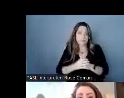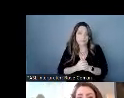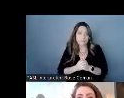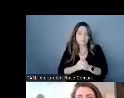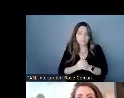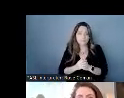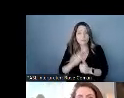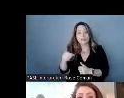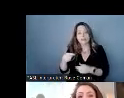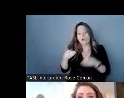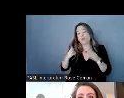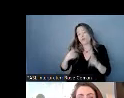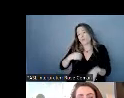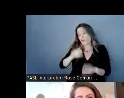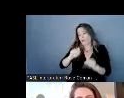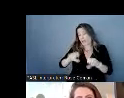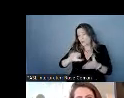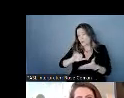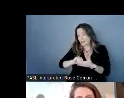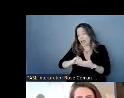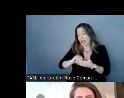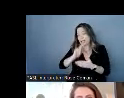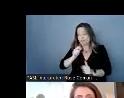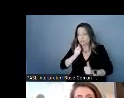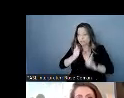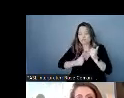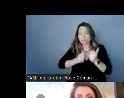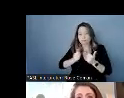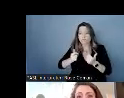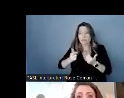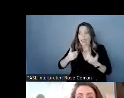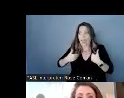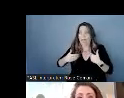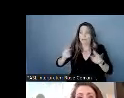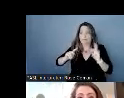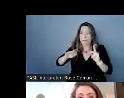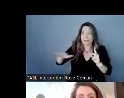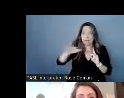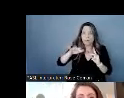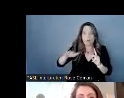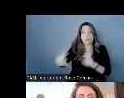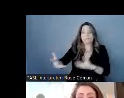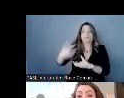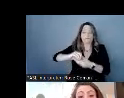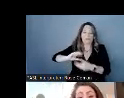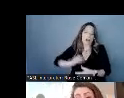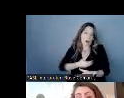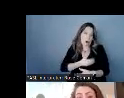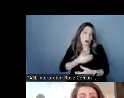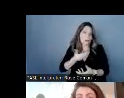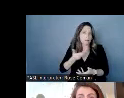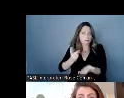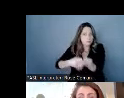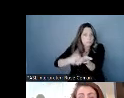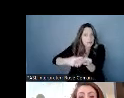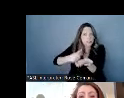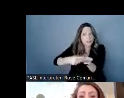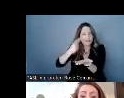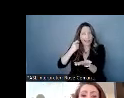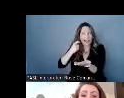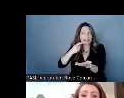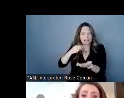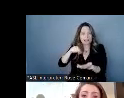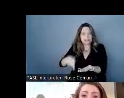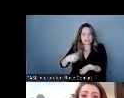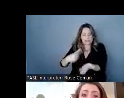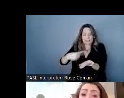the only way we can do that is by actively having individuals and in the community involved in those conversations it's about them so it's it's not